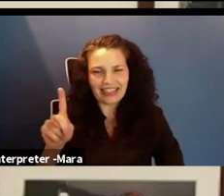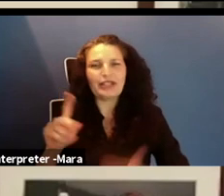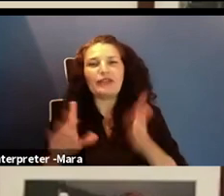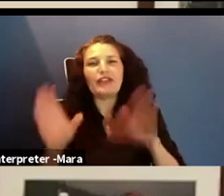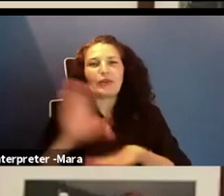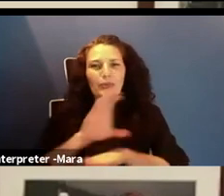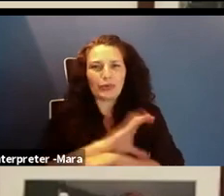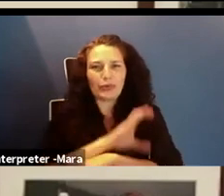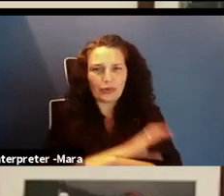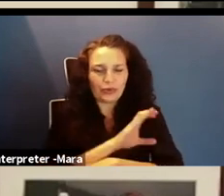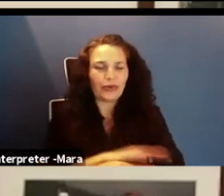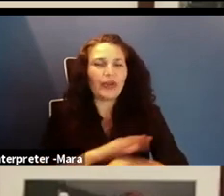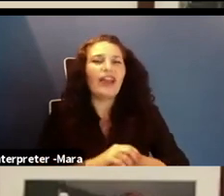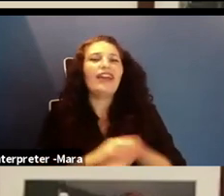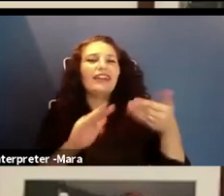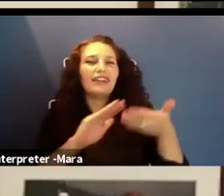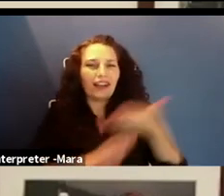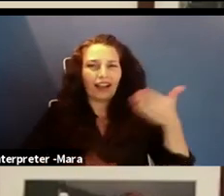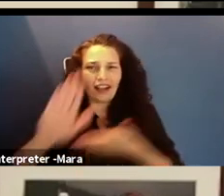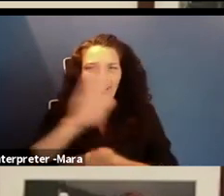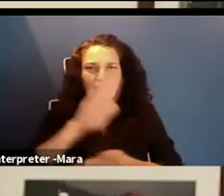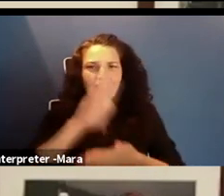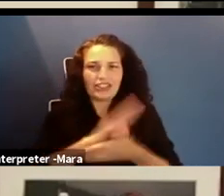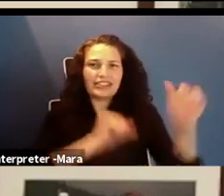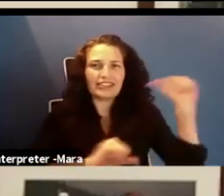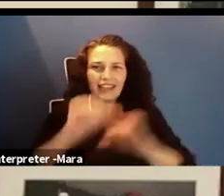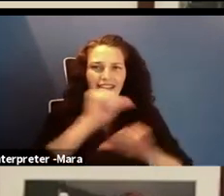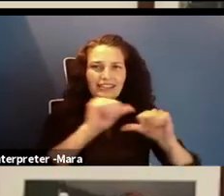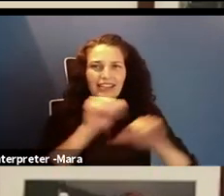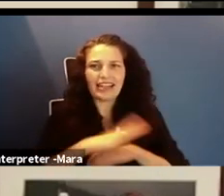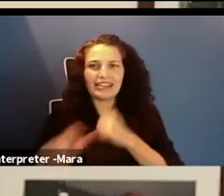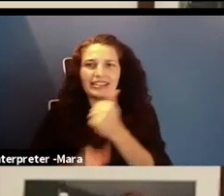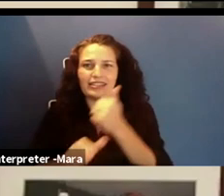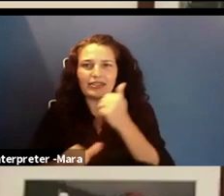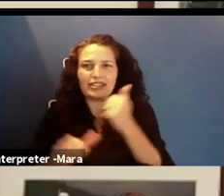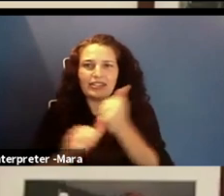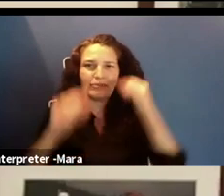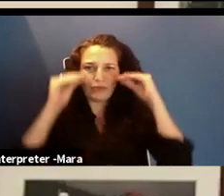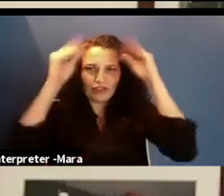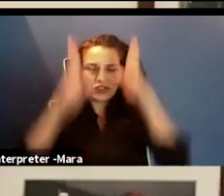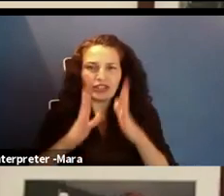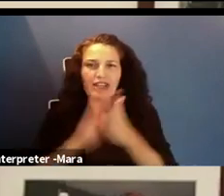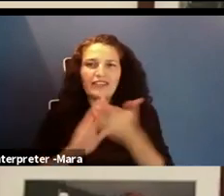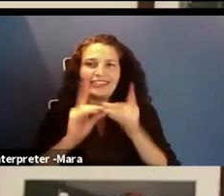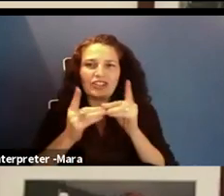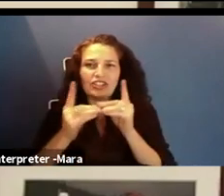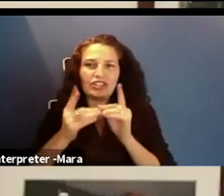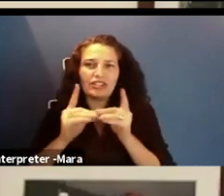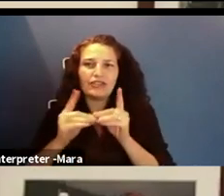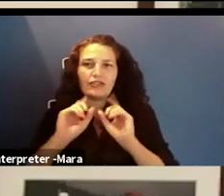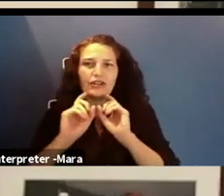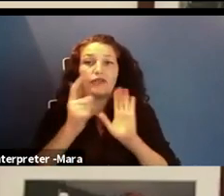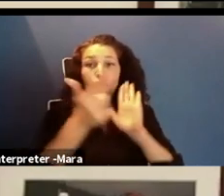and Cyber Sciences and Associate Professor of Digital Forensics at Dakota State University. And